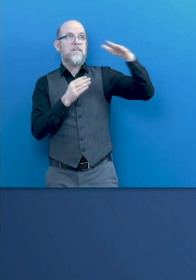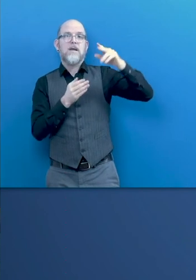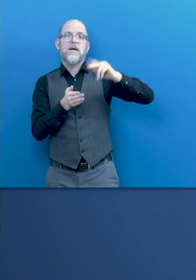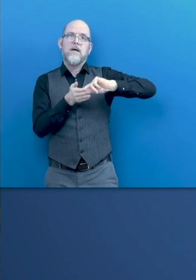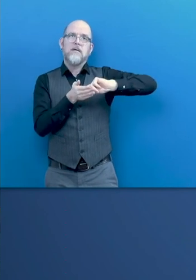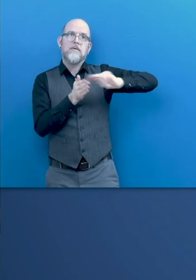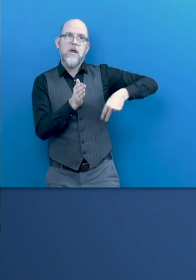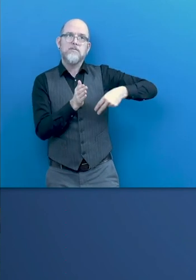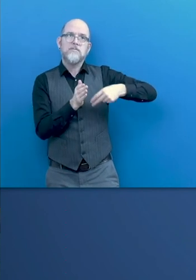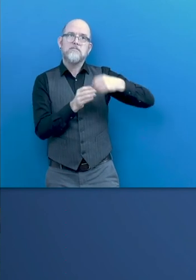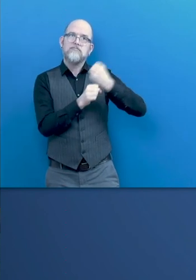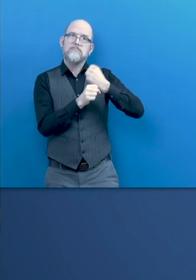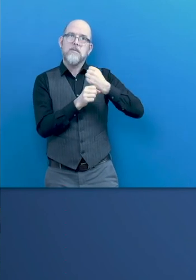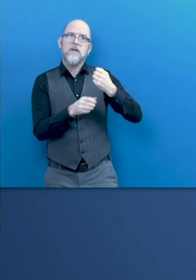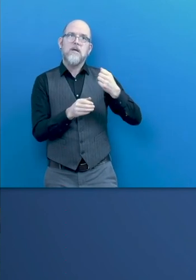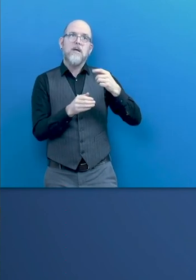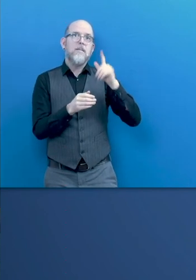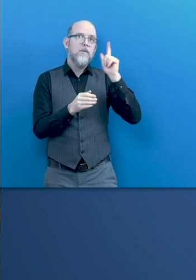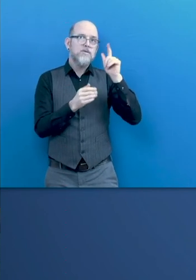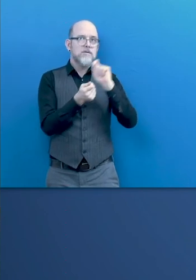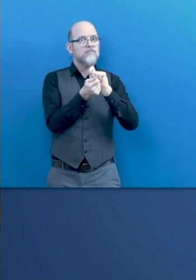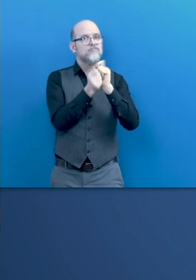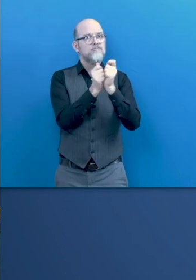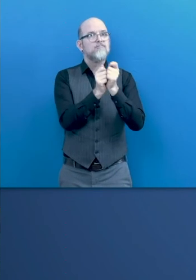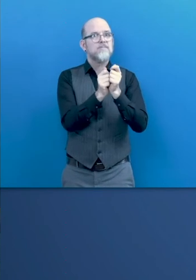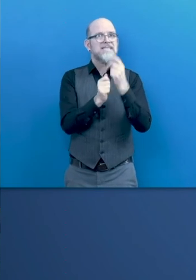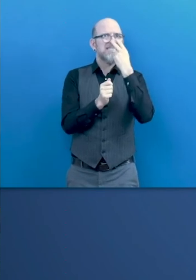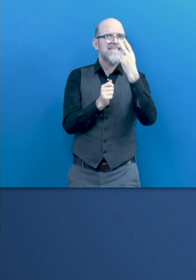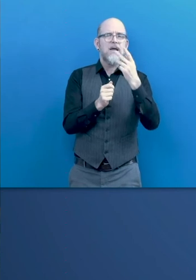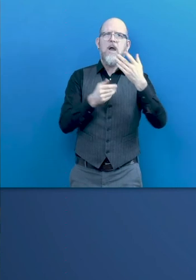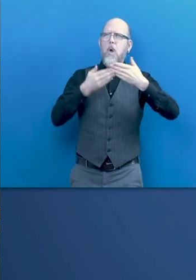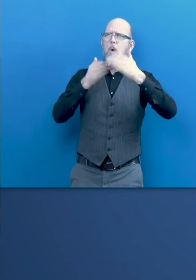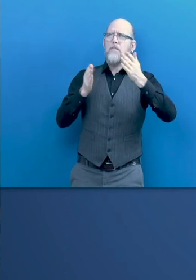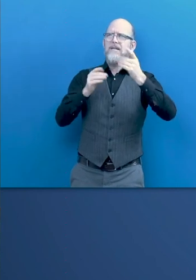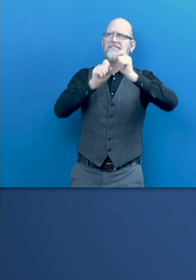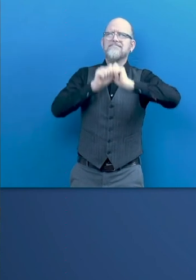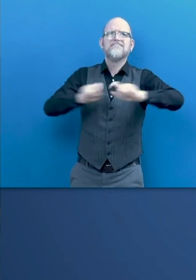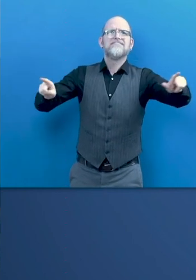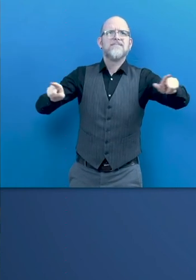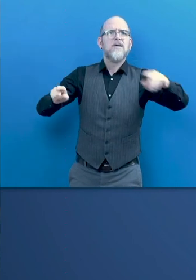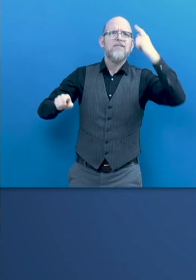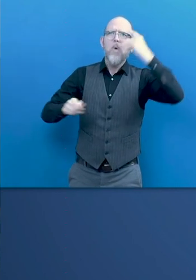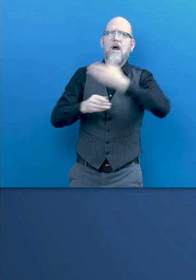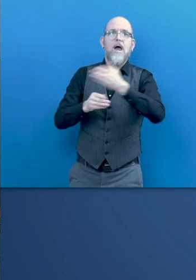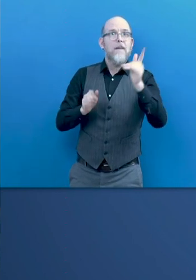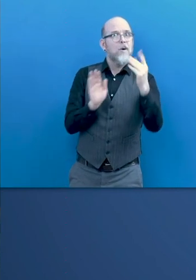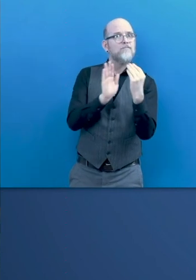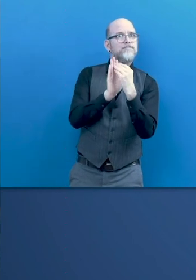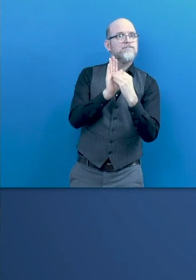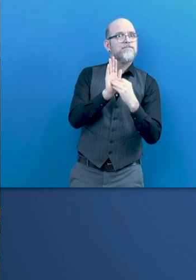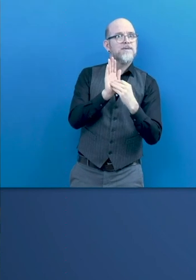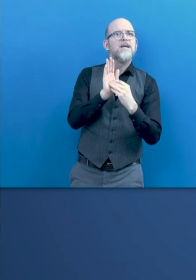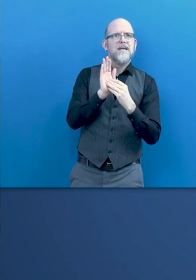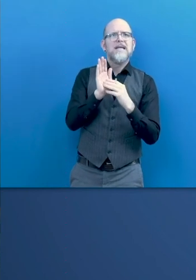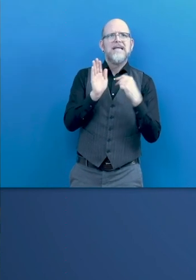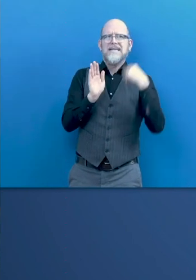this relates to a huge amount of government spending to ensure there is accessible purchasing accessible procurement, which